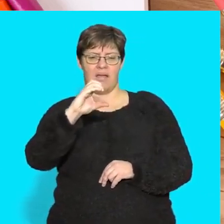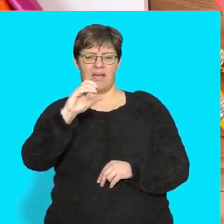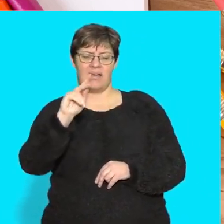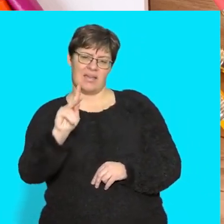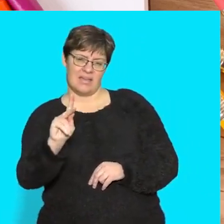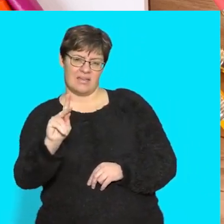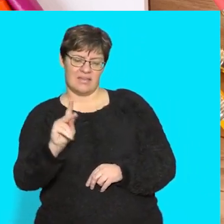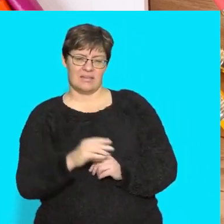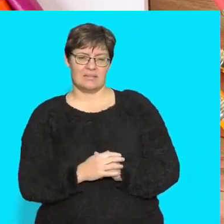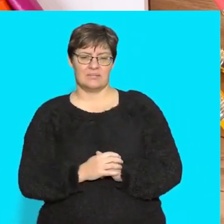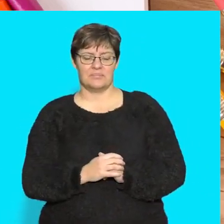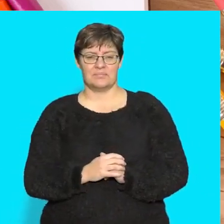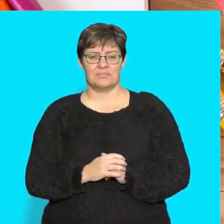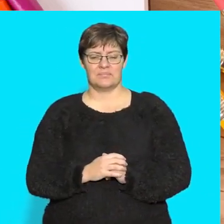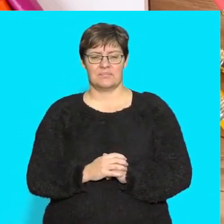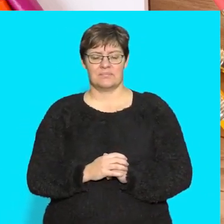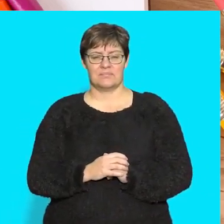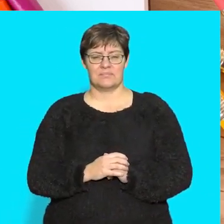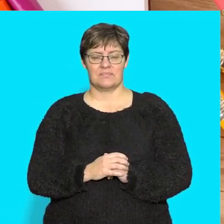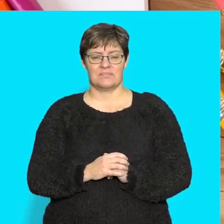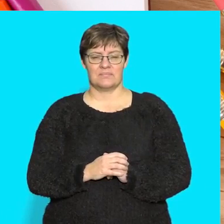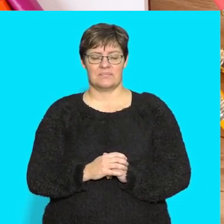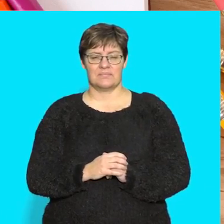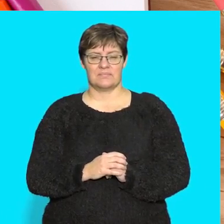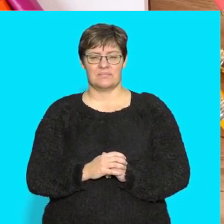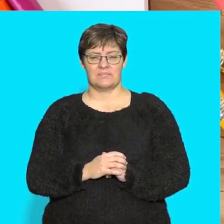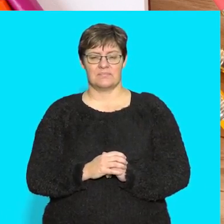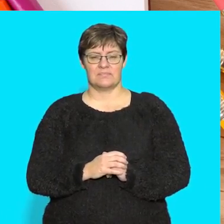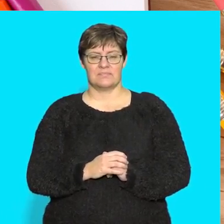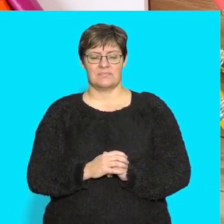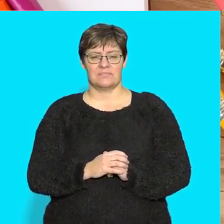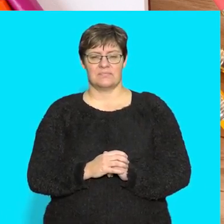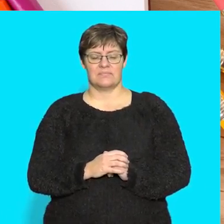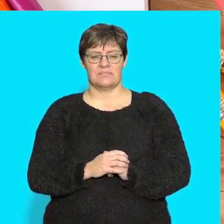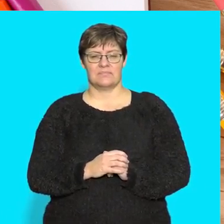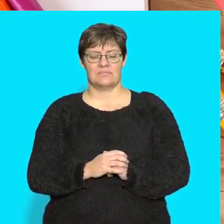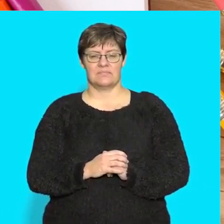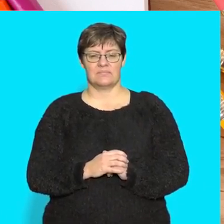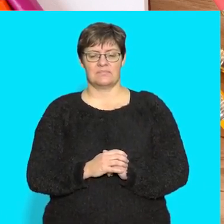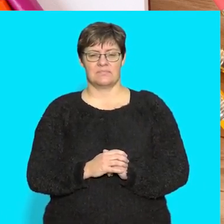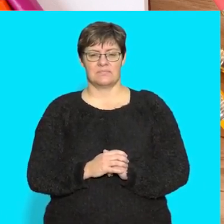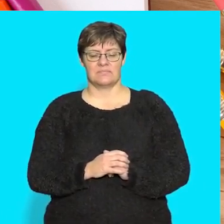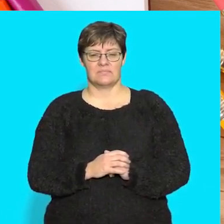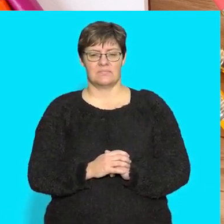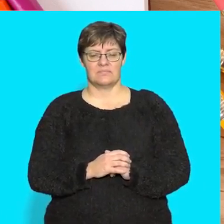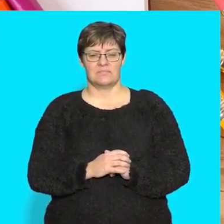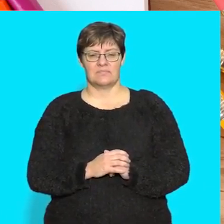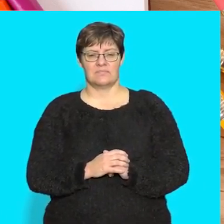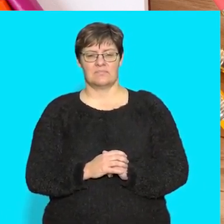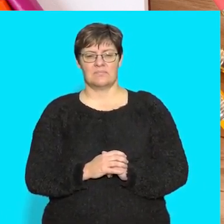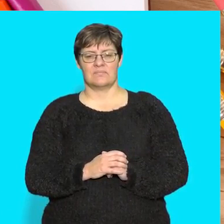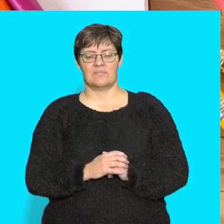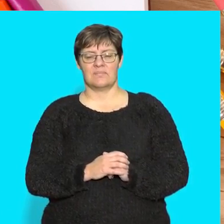-K S